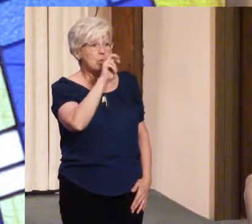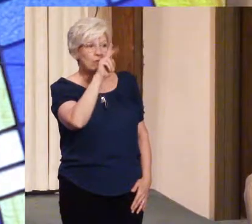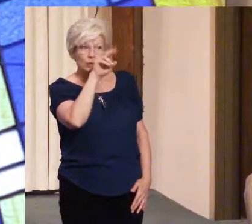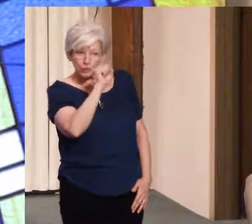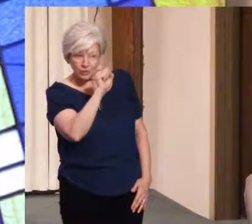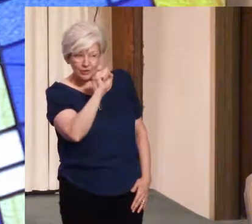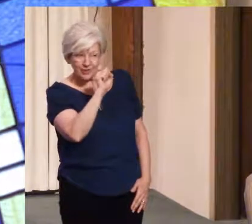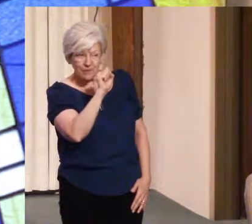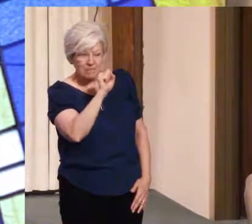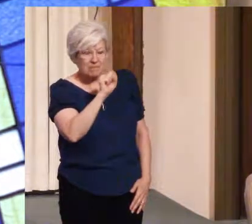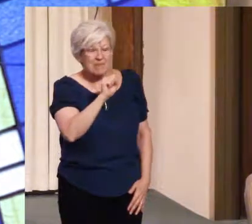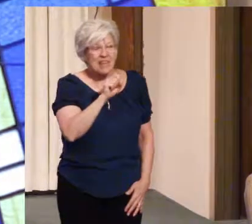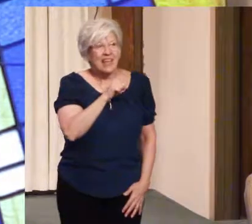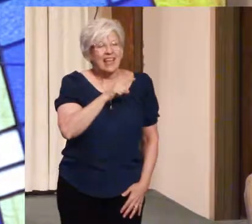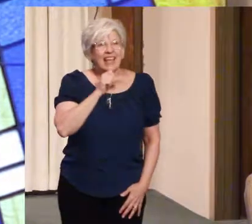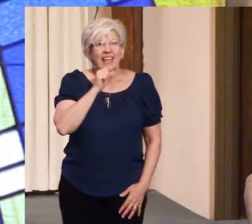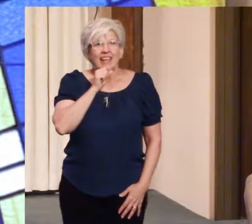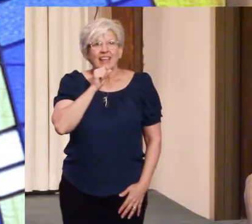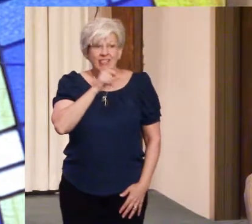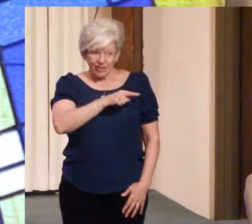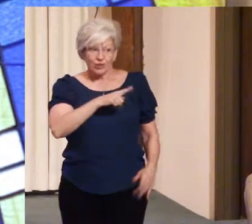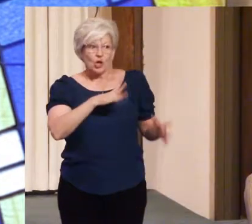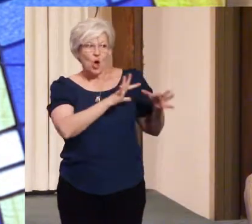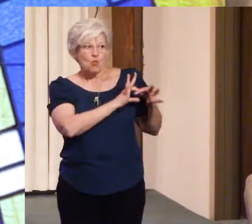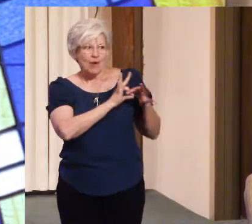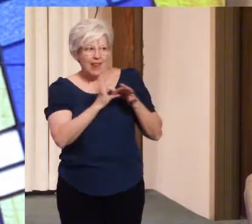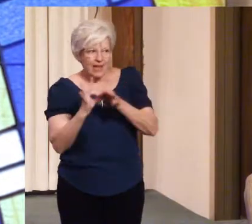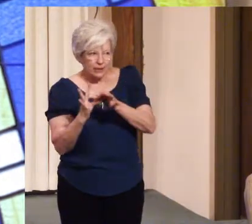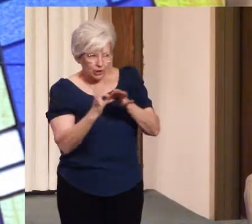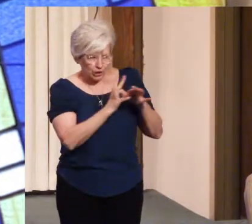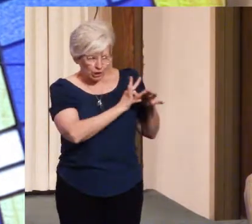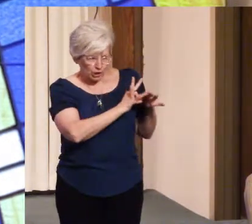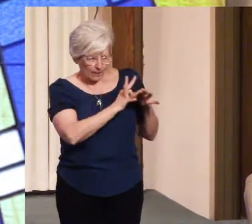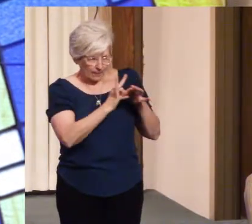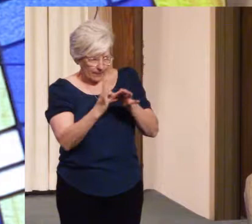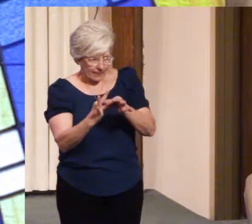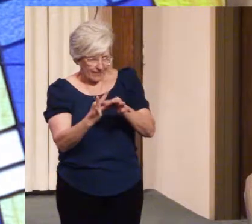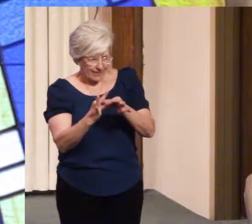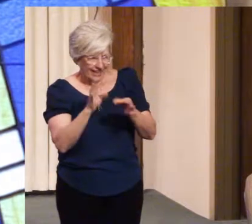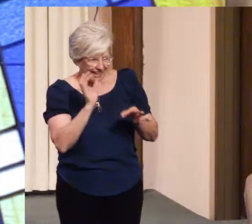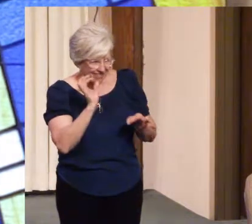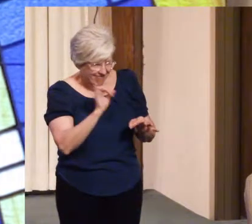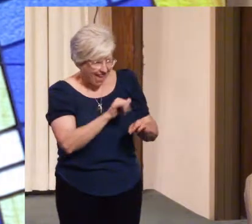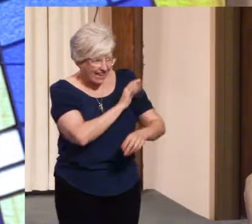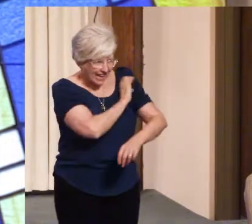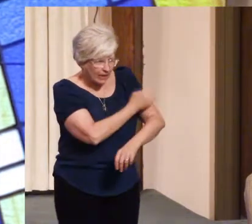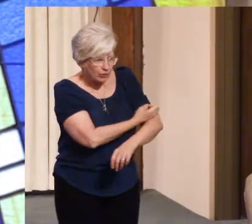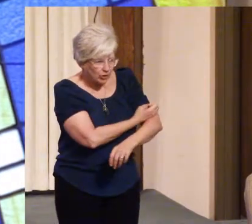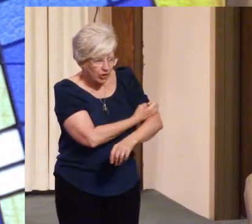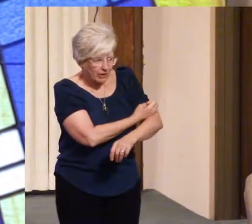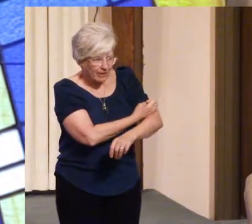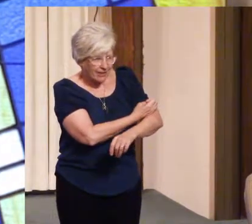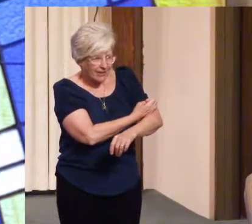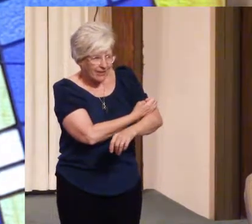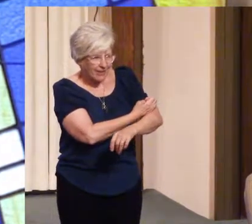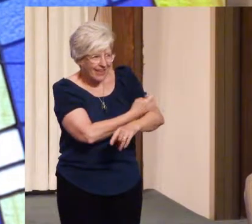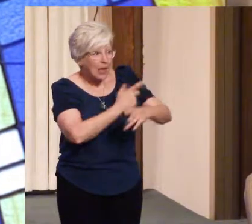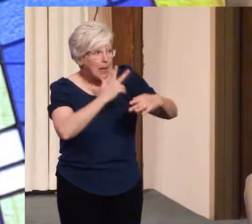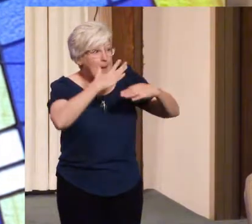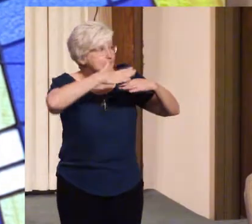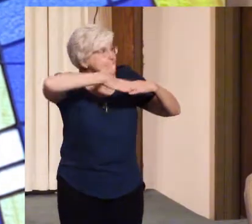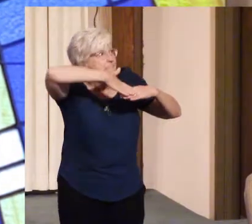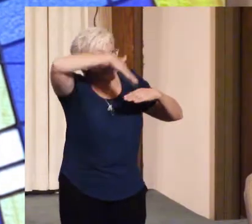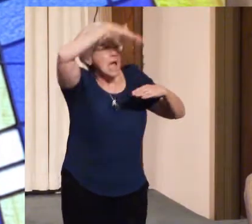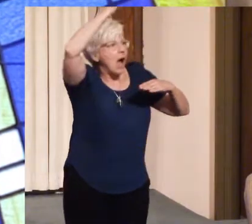There is a relationship in that energy beyond that which we are currently able